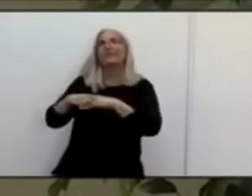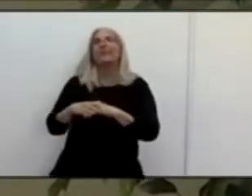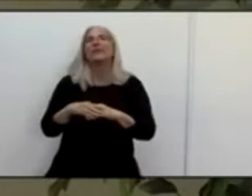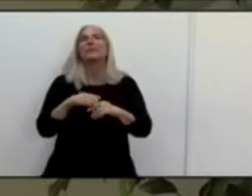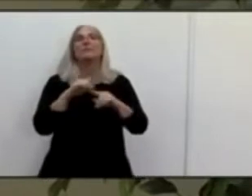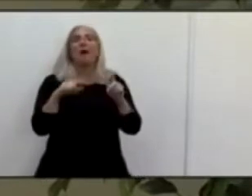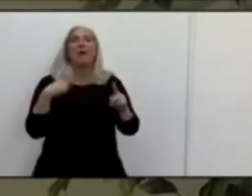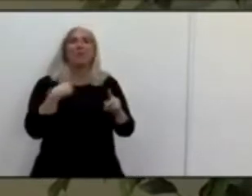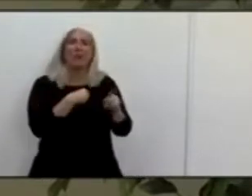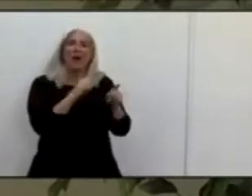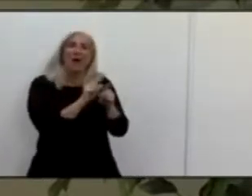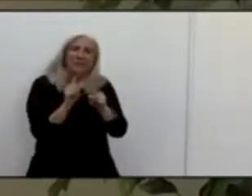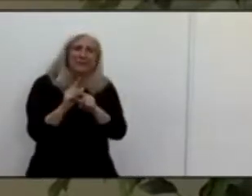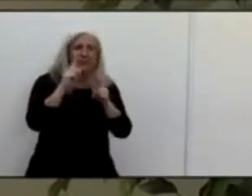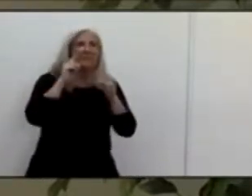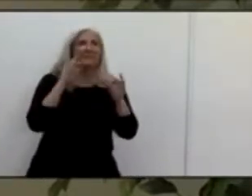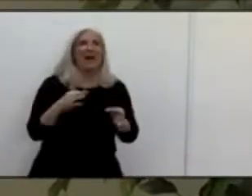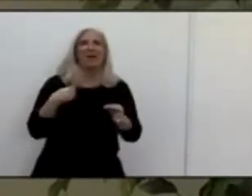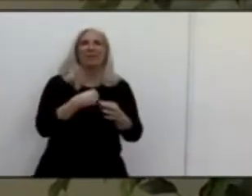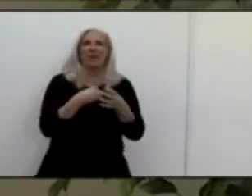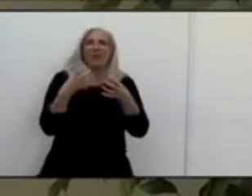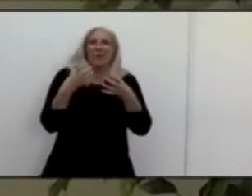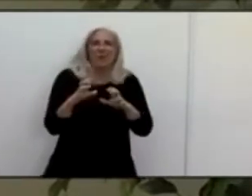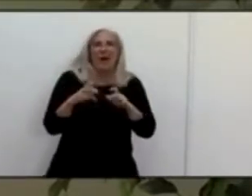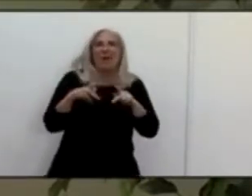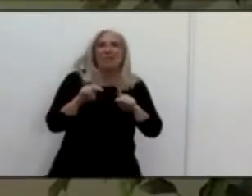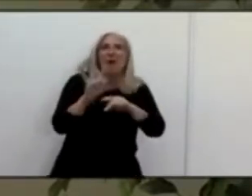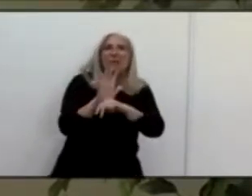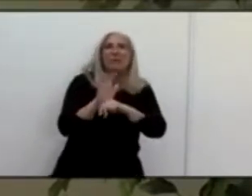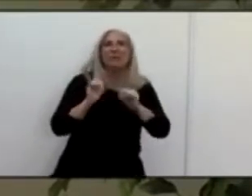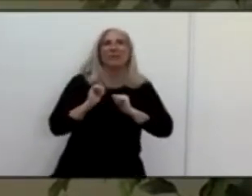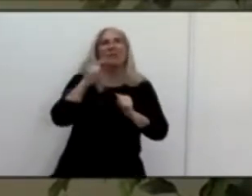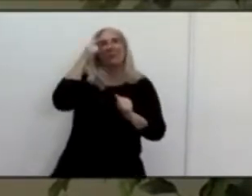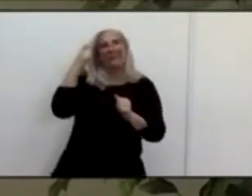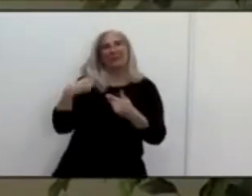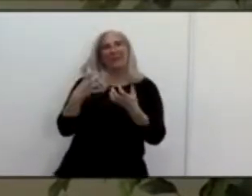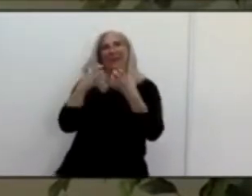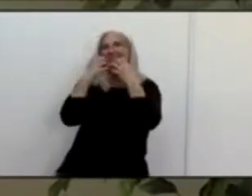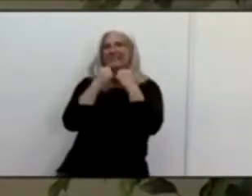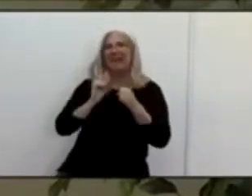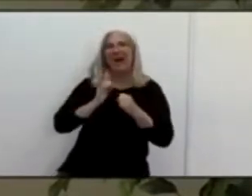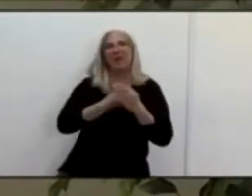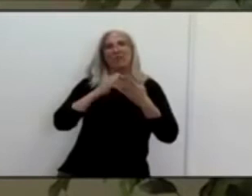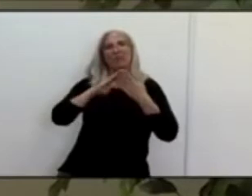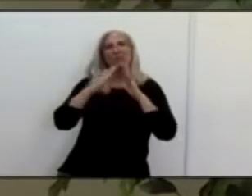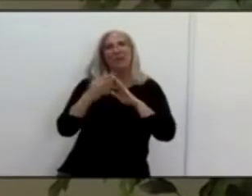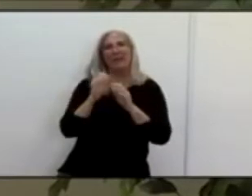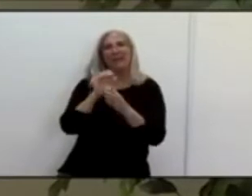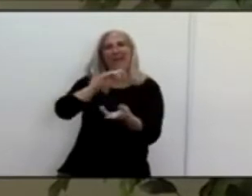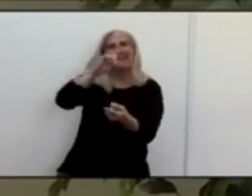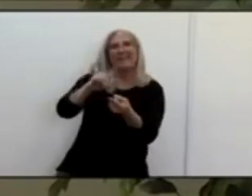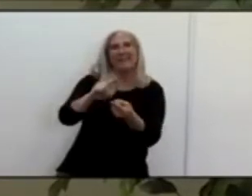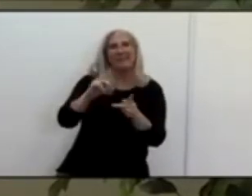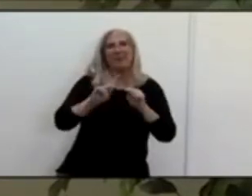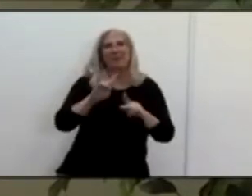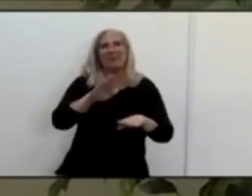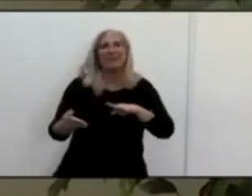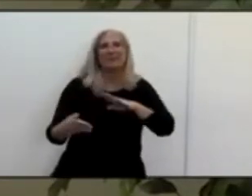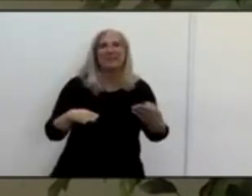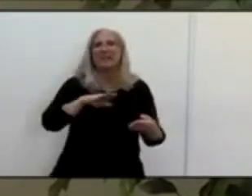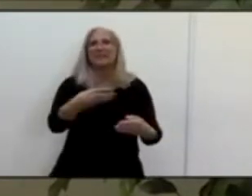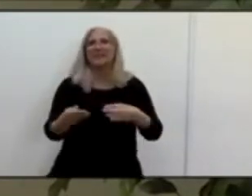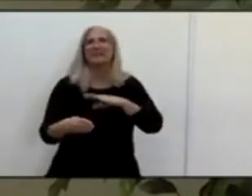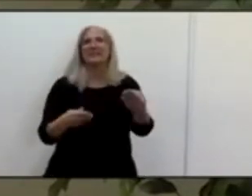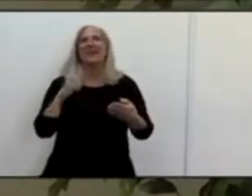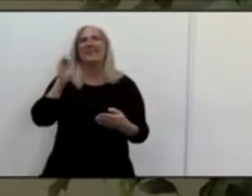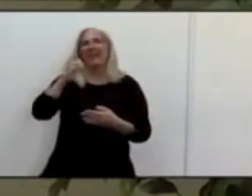so to do that we need to have sometimes we need to have more more restrictions in the state because of the demographics, because of